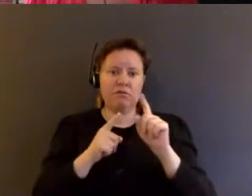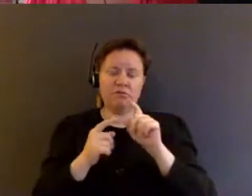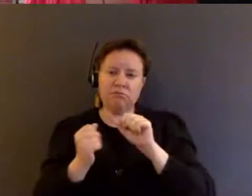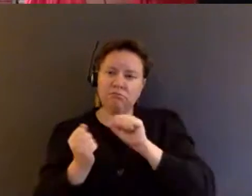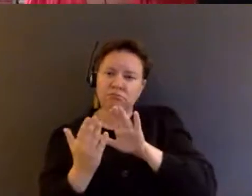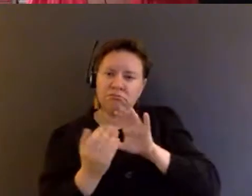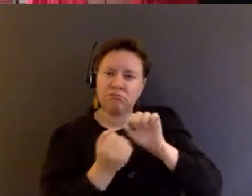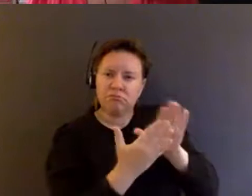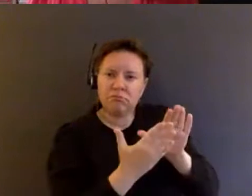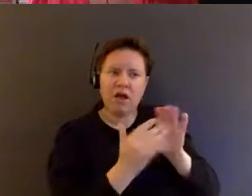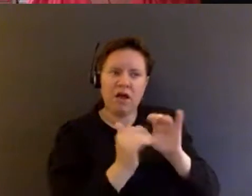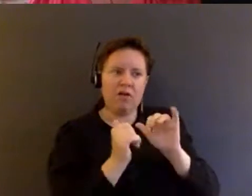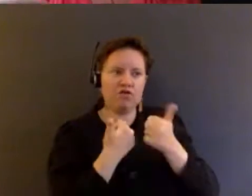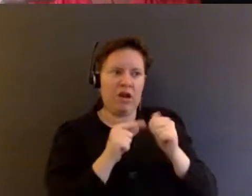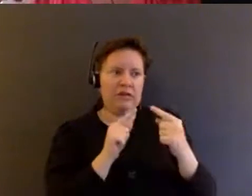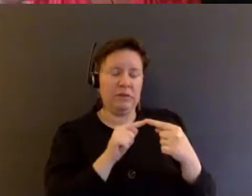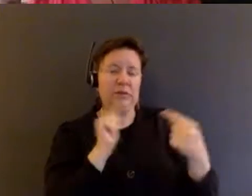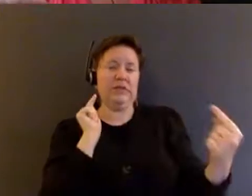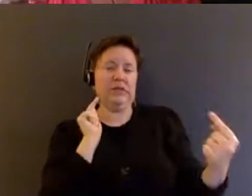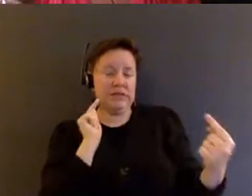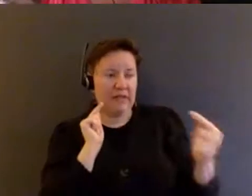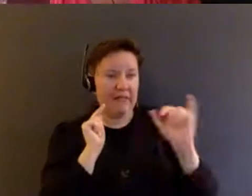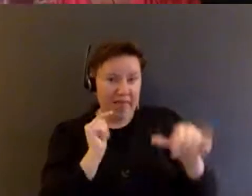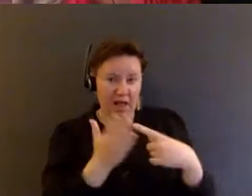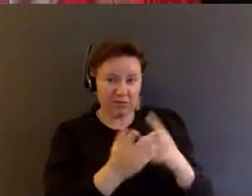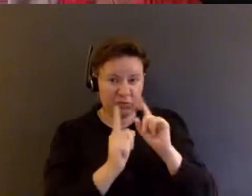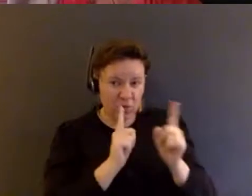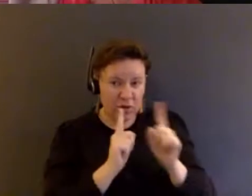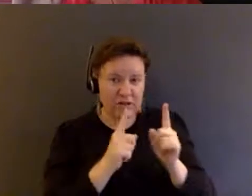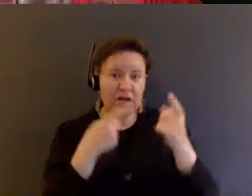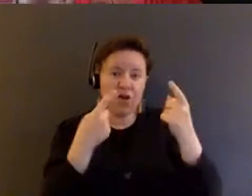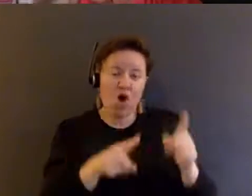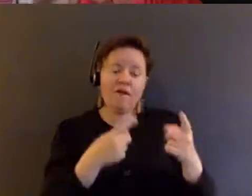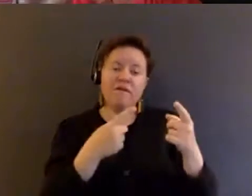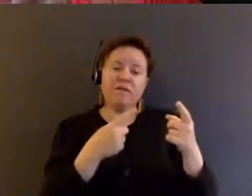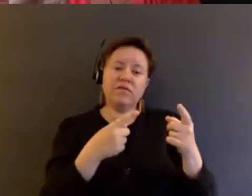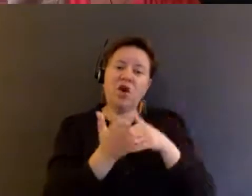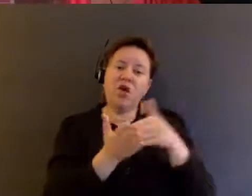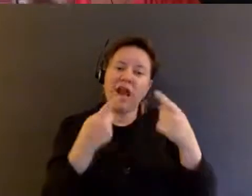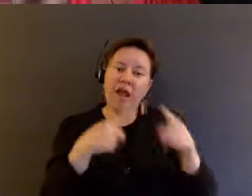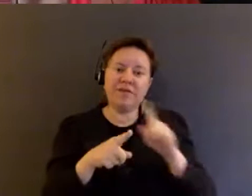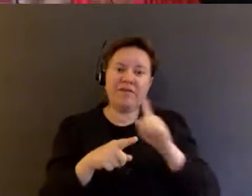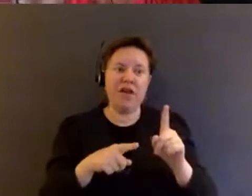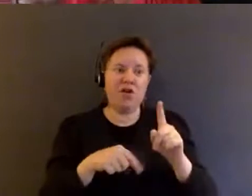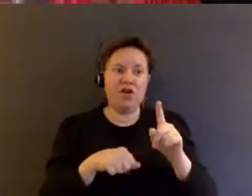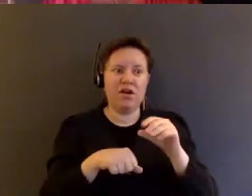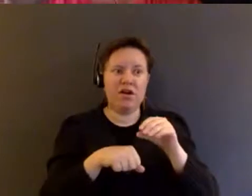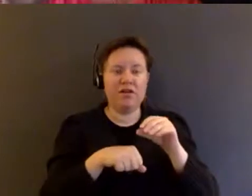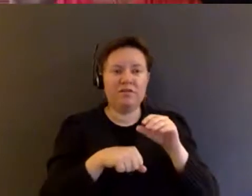countering that discourse. And that discourse is often done on a very like effective with an A